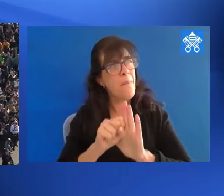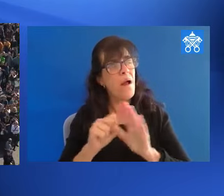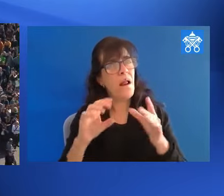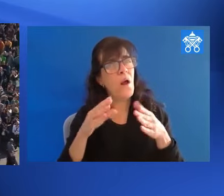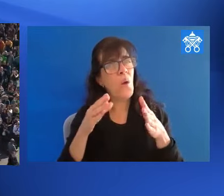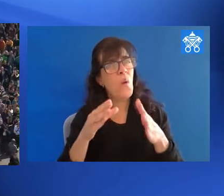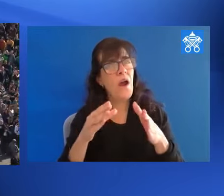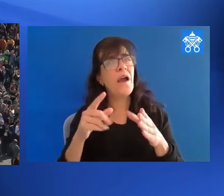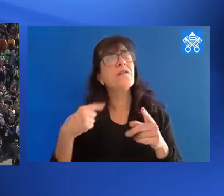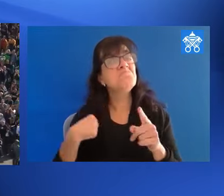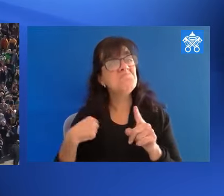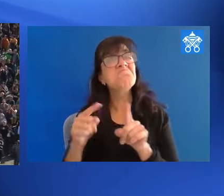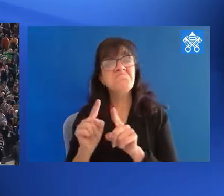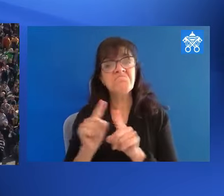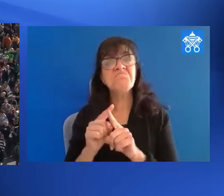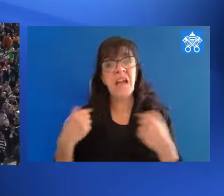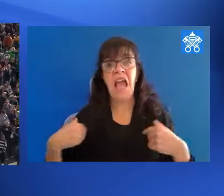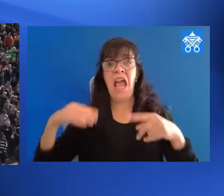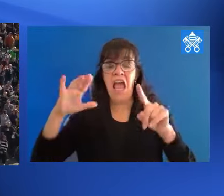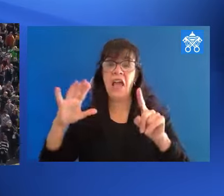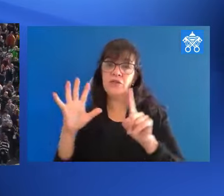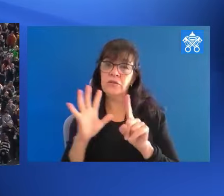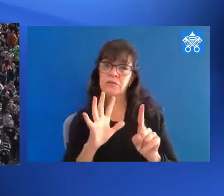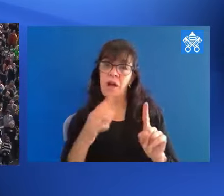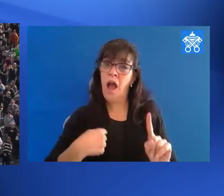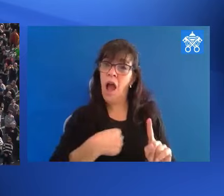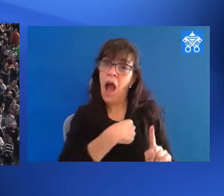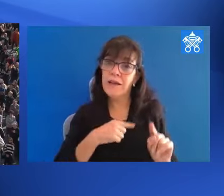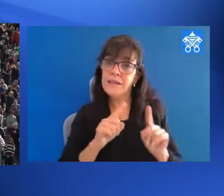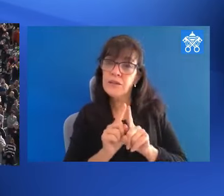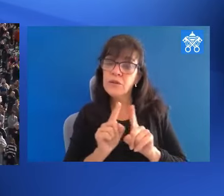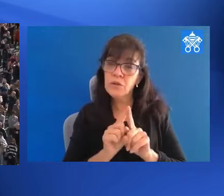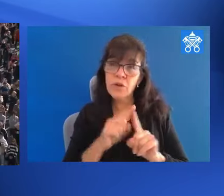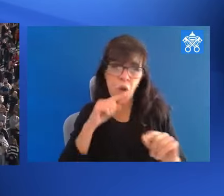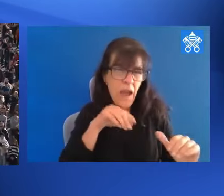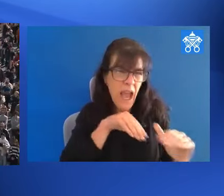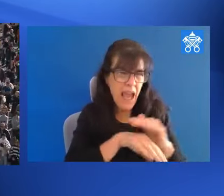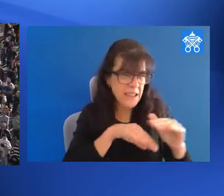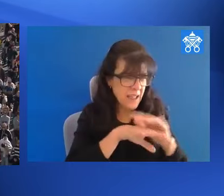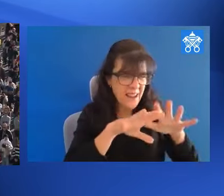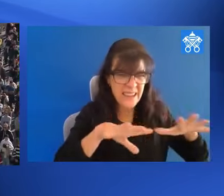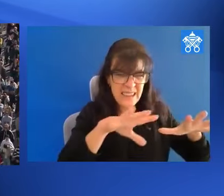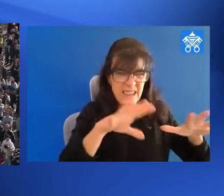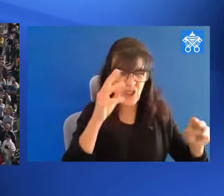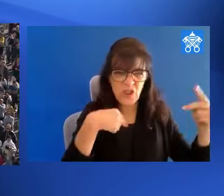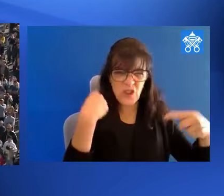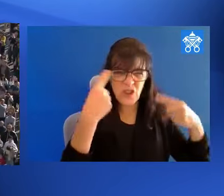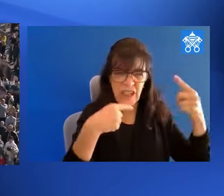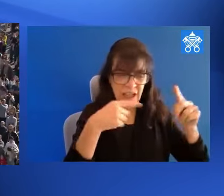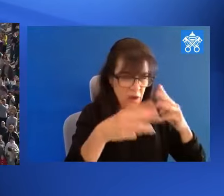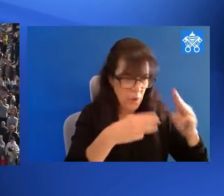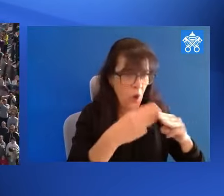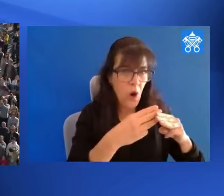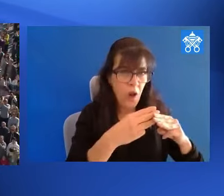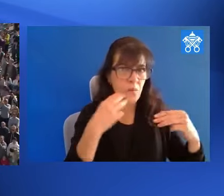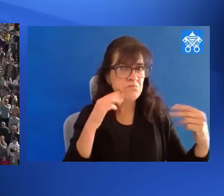sense, they are our company, too. Indeed, when we enter the inner wilderness, we can encounter